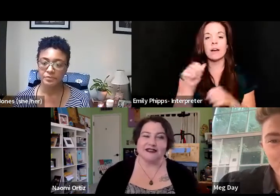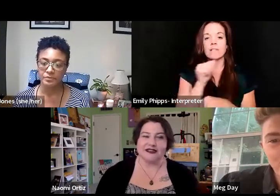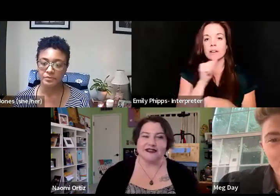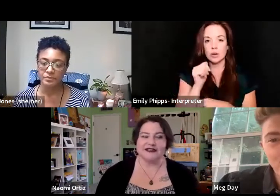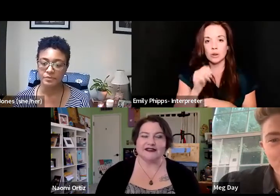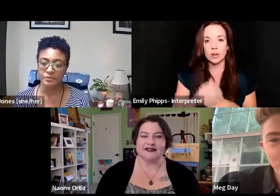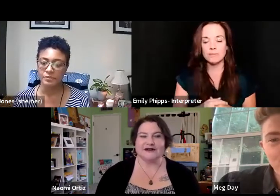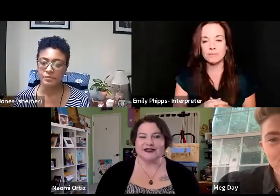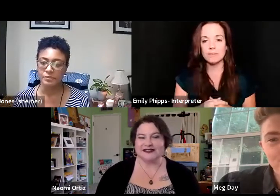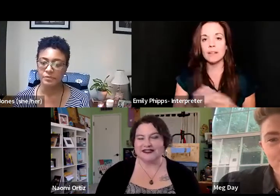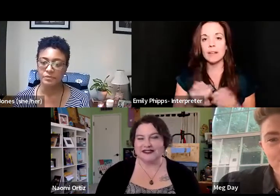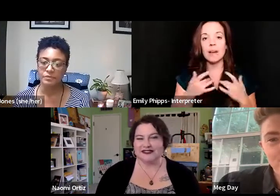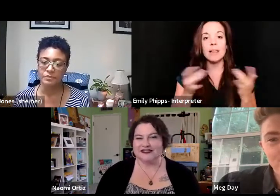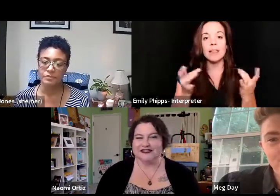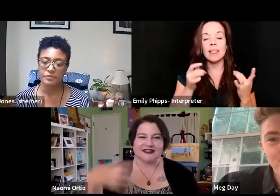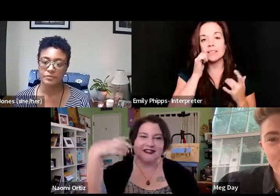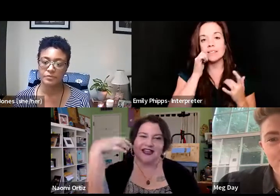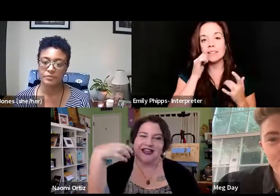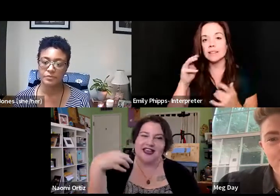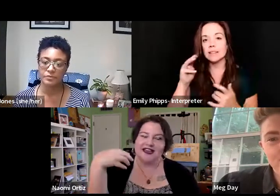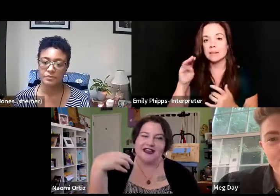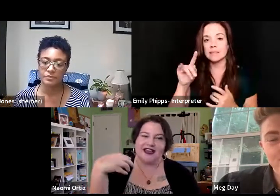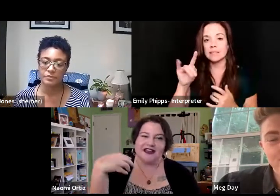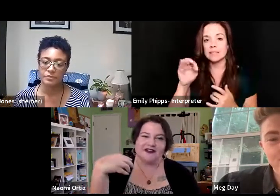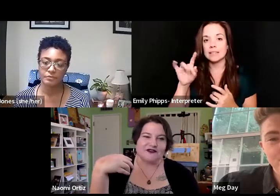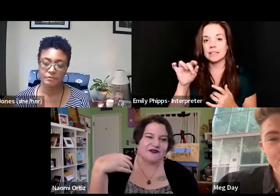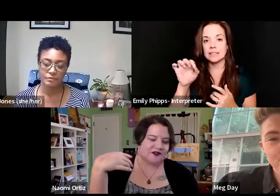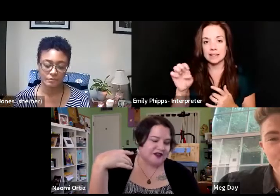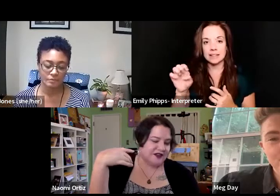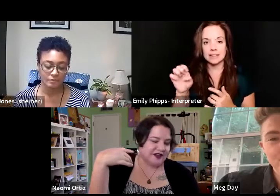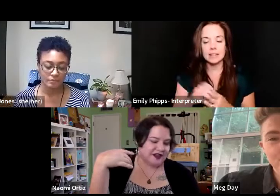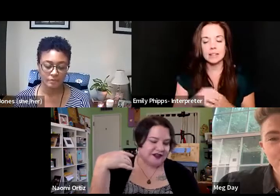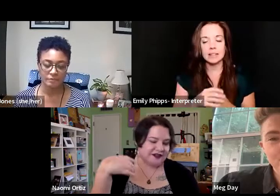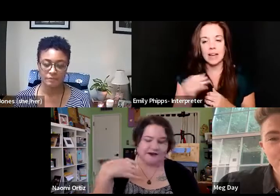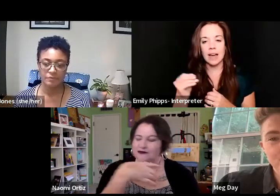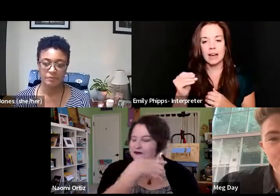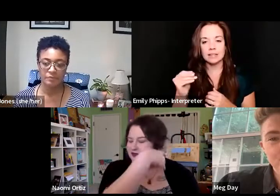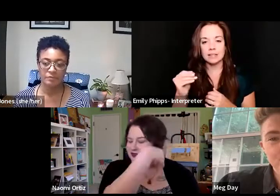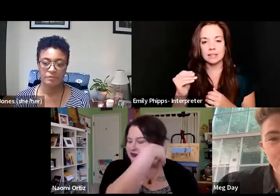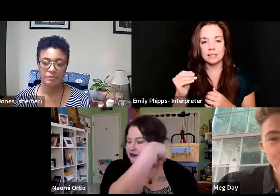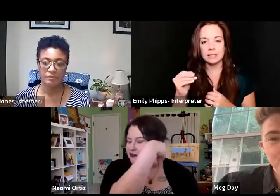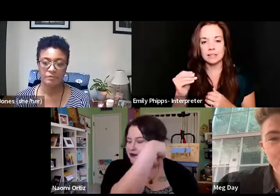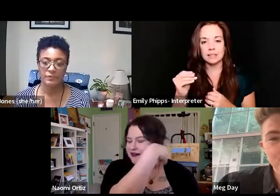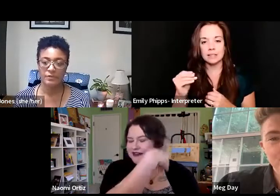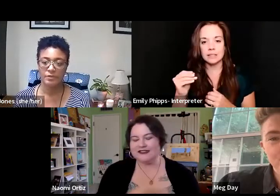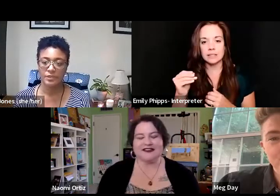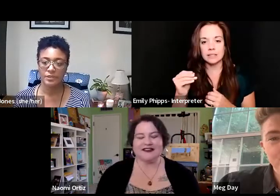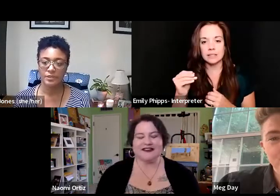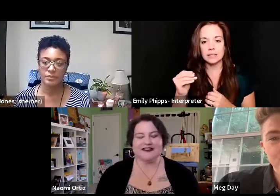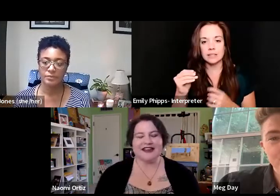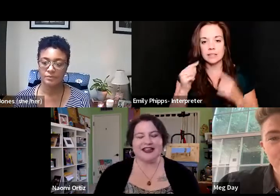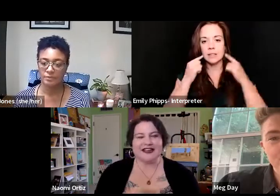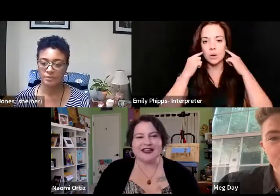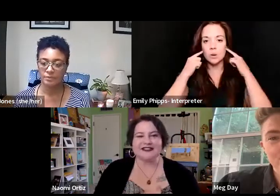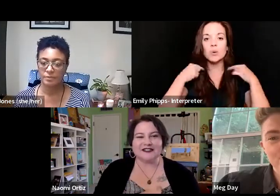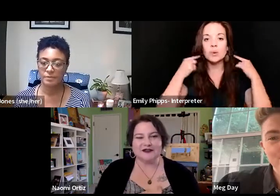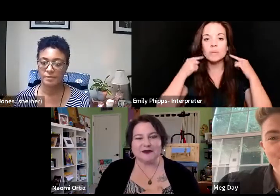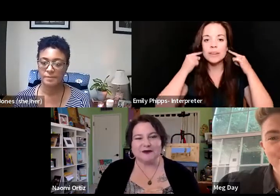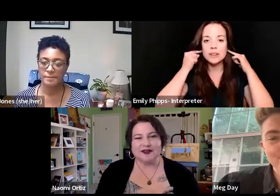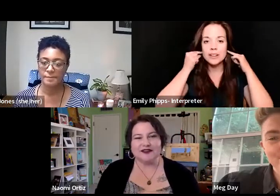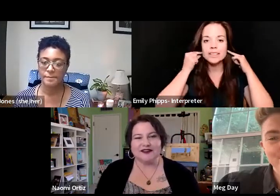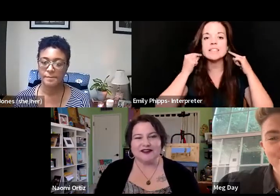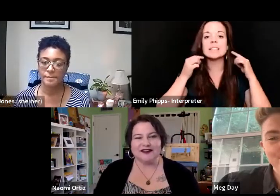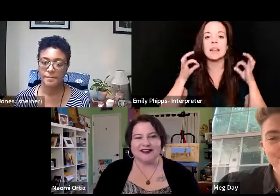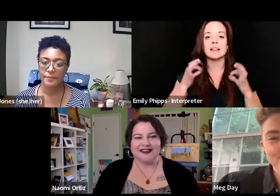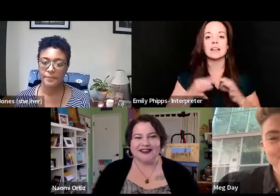a light-skinned Mesticex and I have hoop earrings on and a necklace